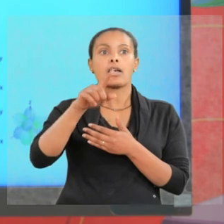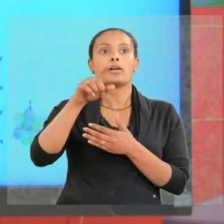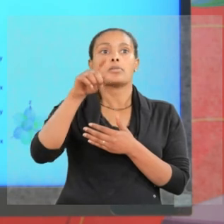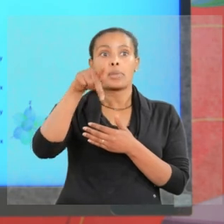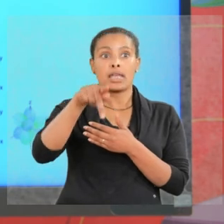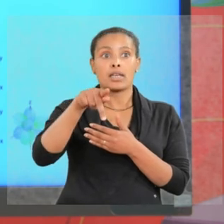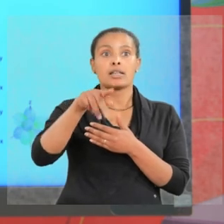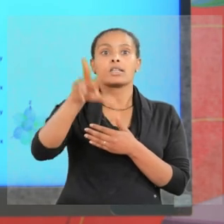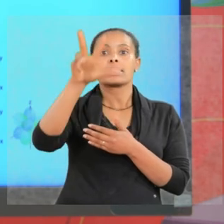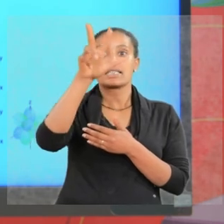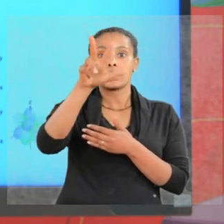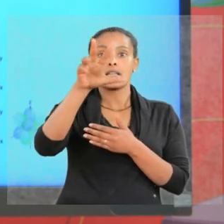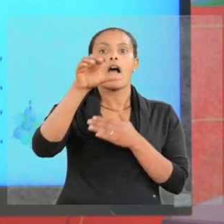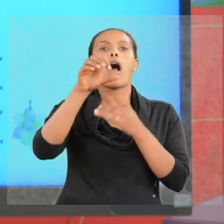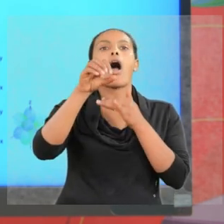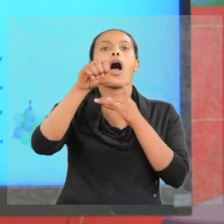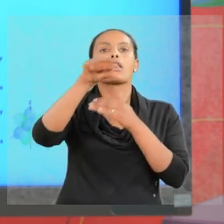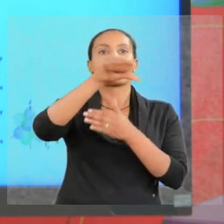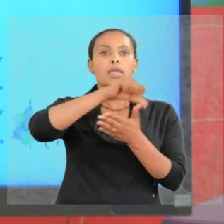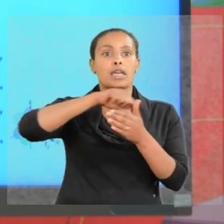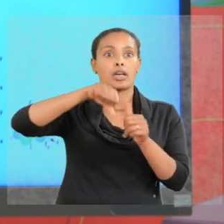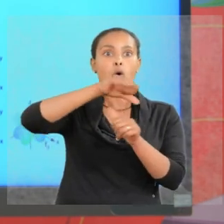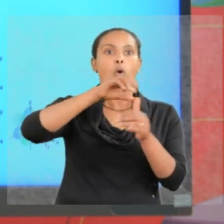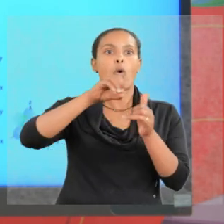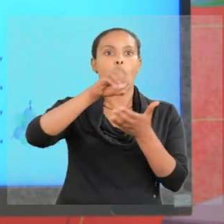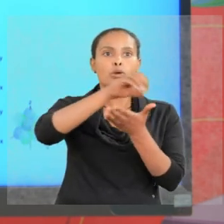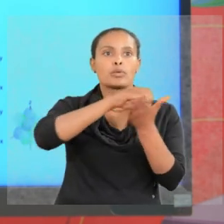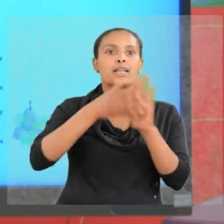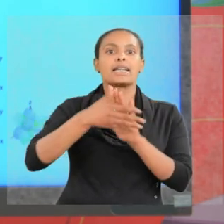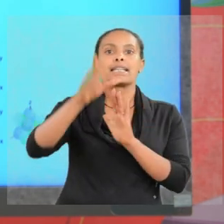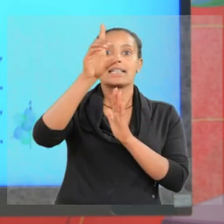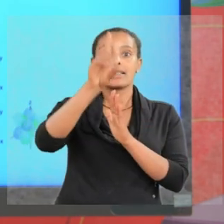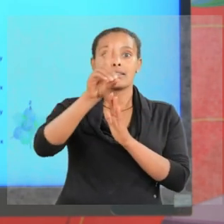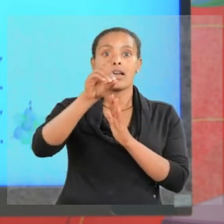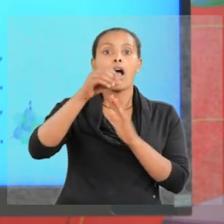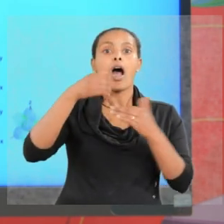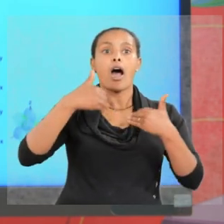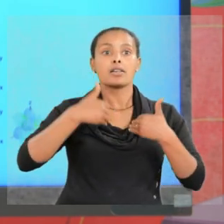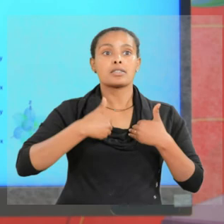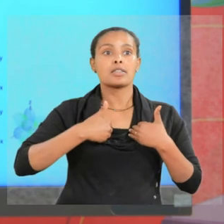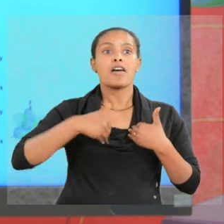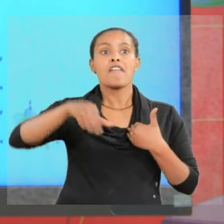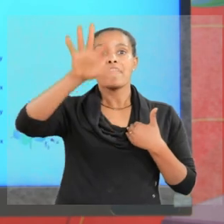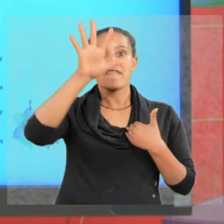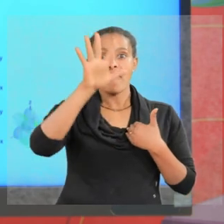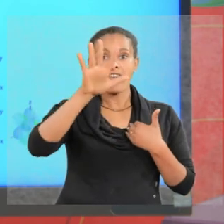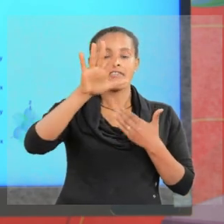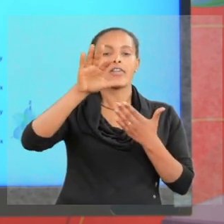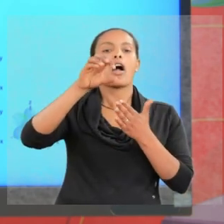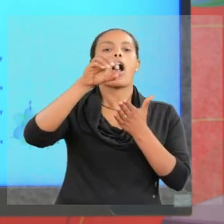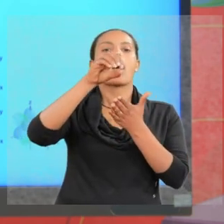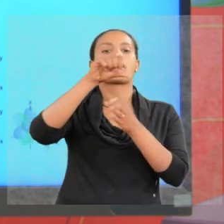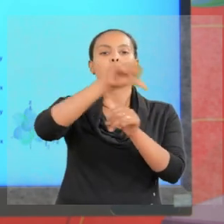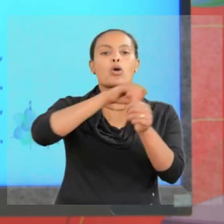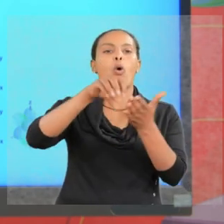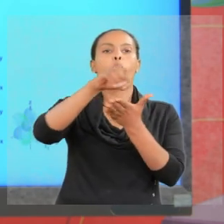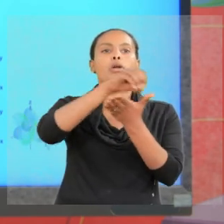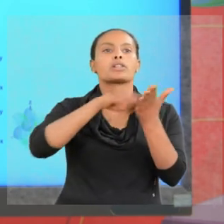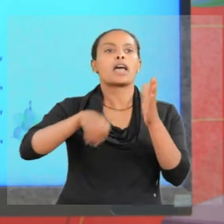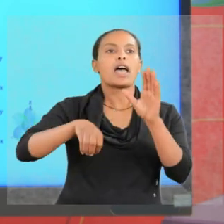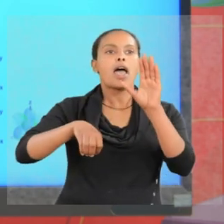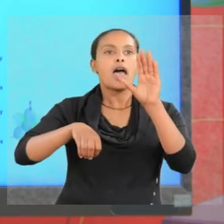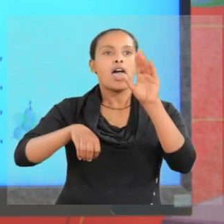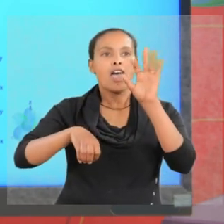three atomic orbitals. D subshell has five atomic orbitals. F